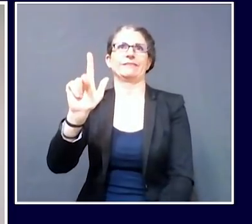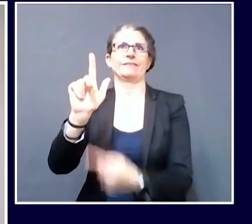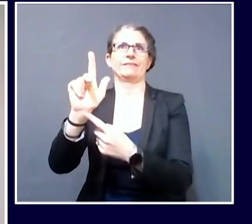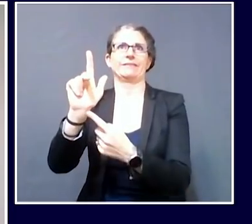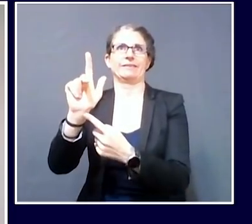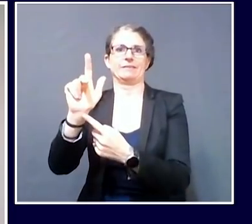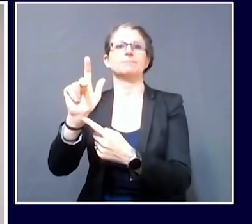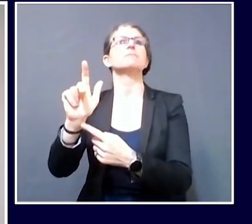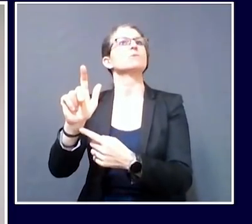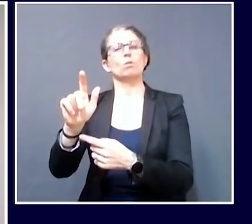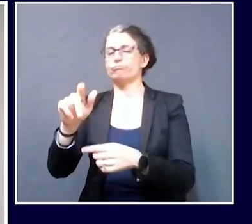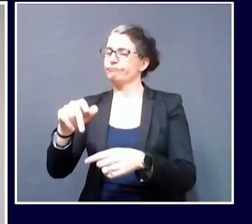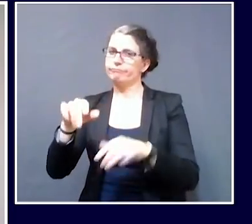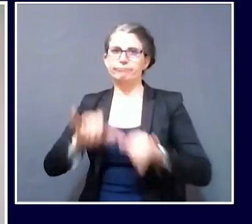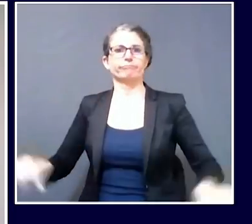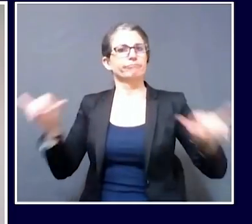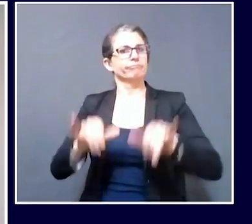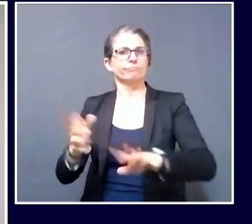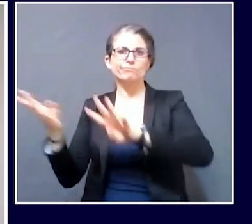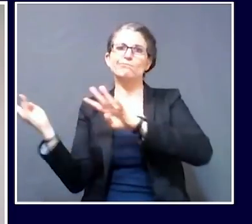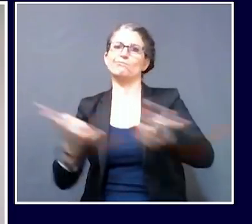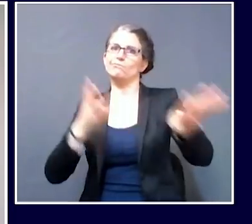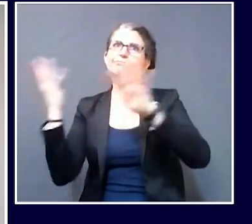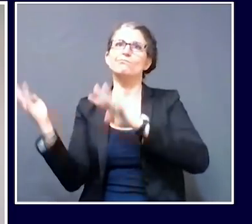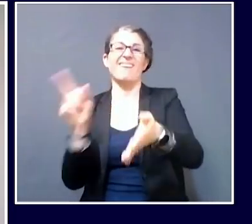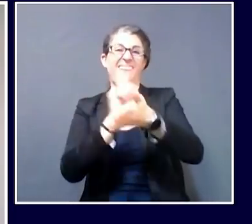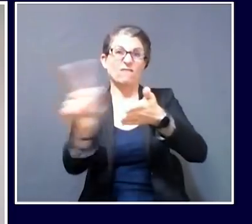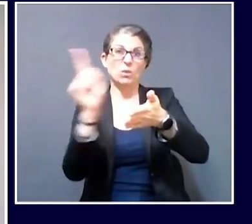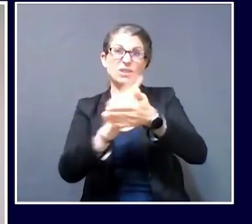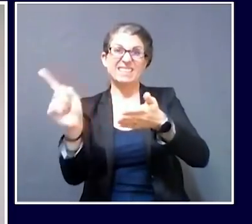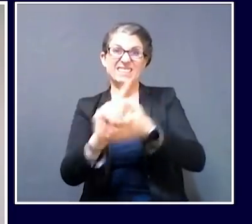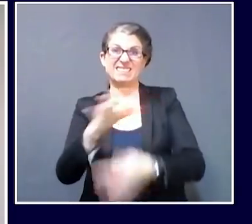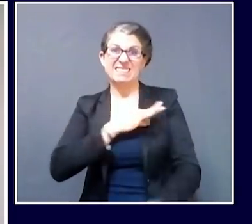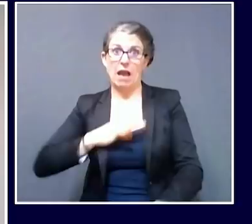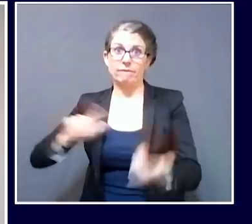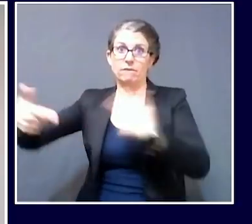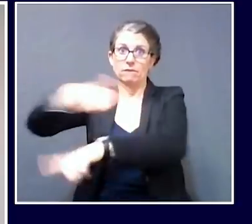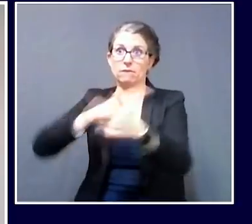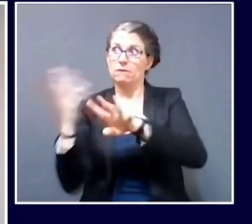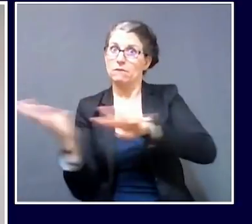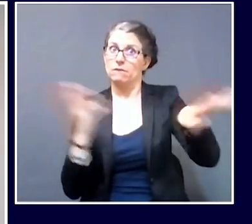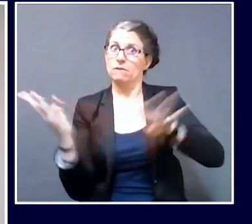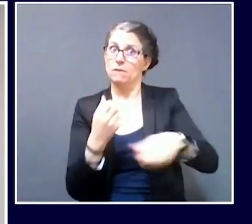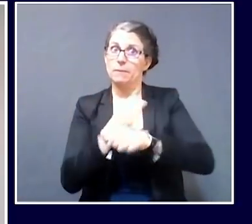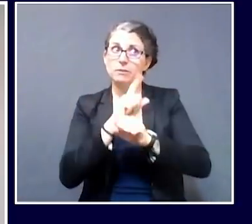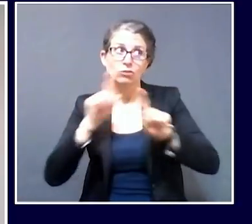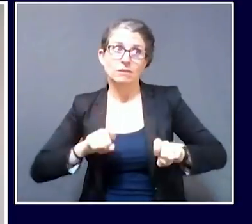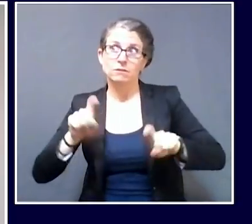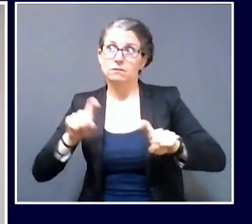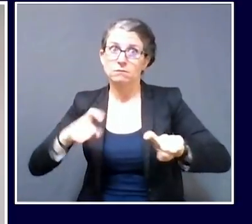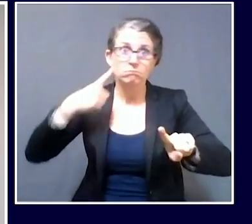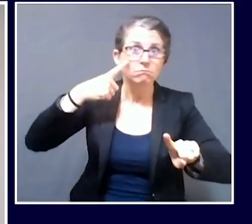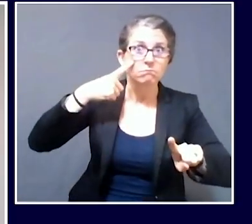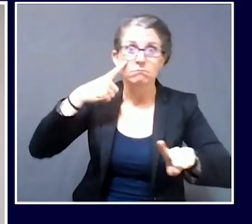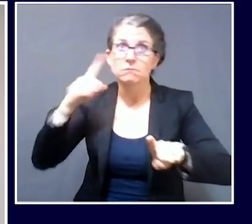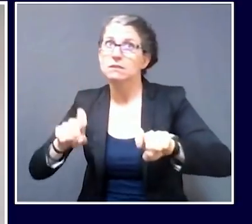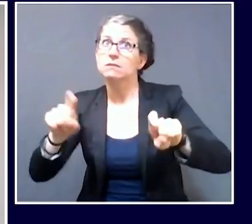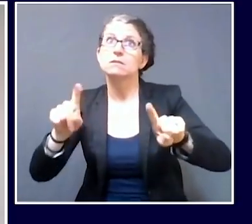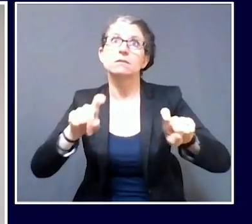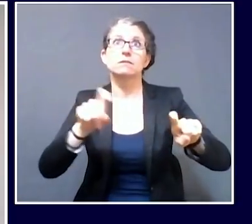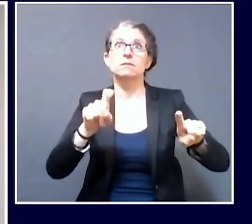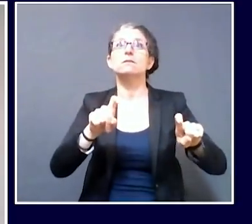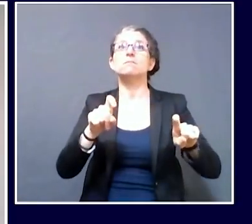-April. And as we've talked about at length during these meetings, when you go out and look for things in public health, you find them.